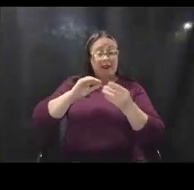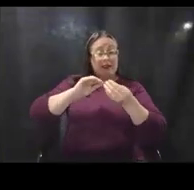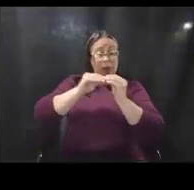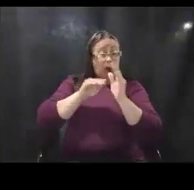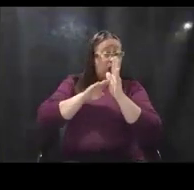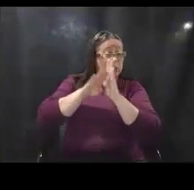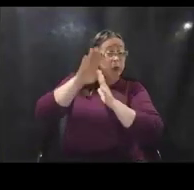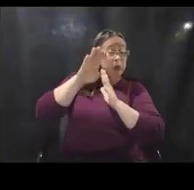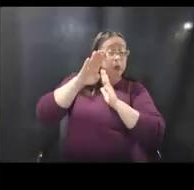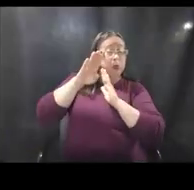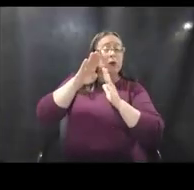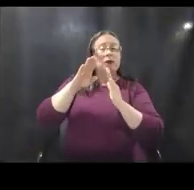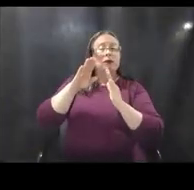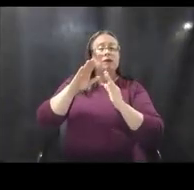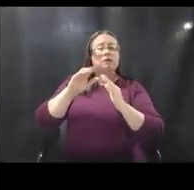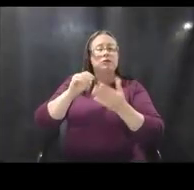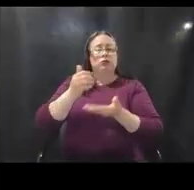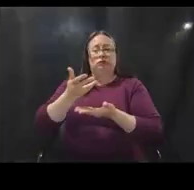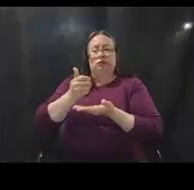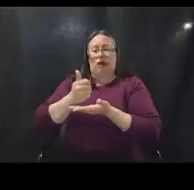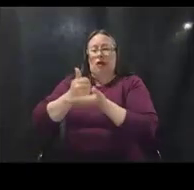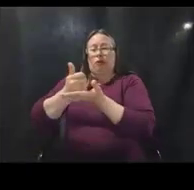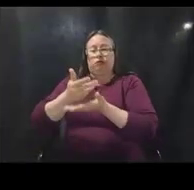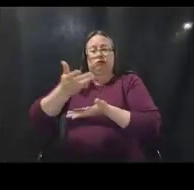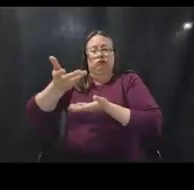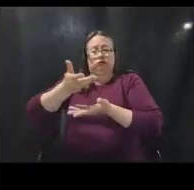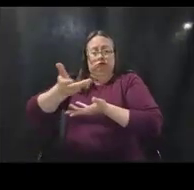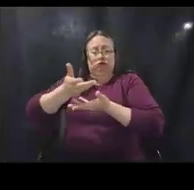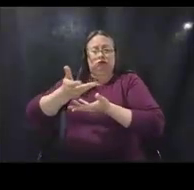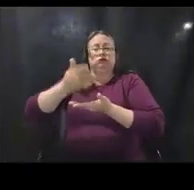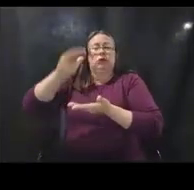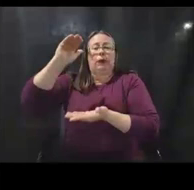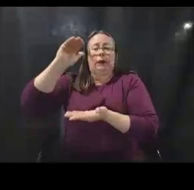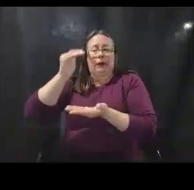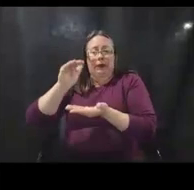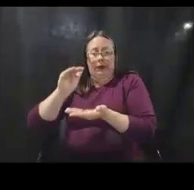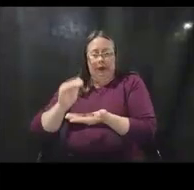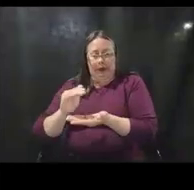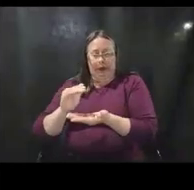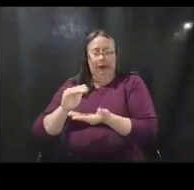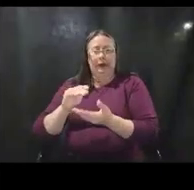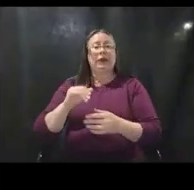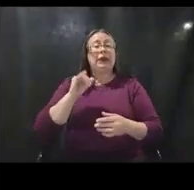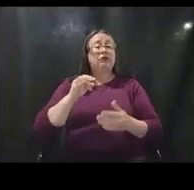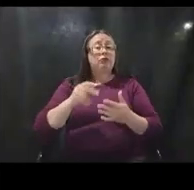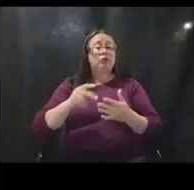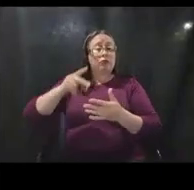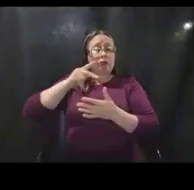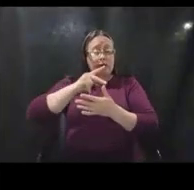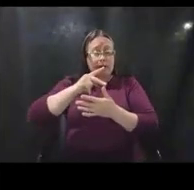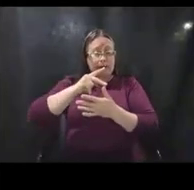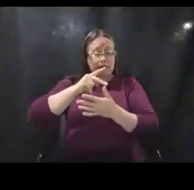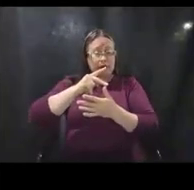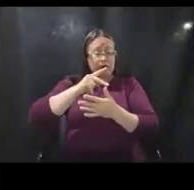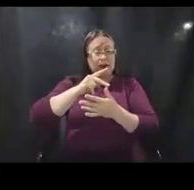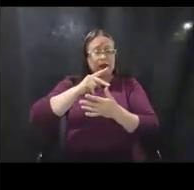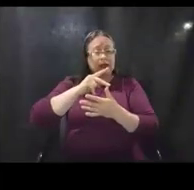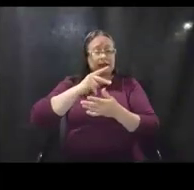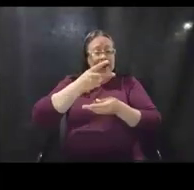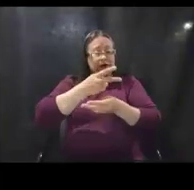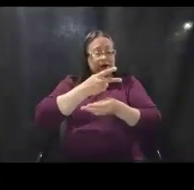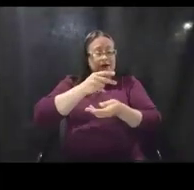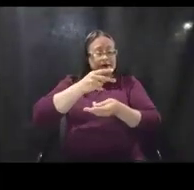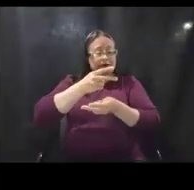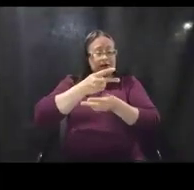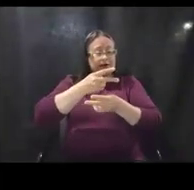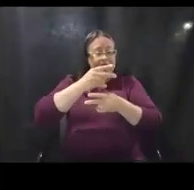And what we mean by expanded medical facility is if the primary care facility, uh, is expanded to address those medical